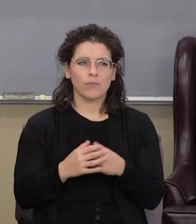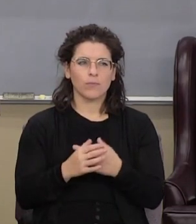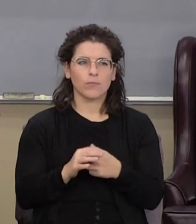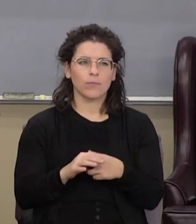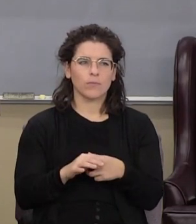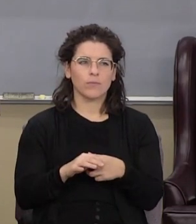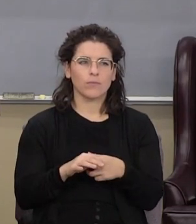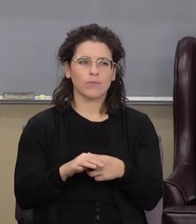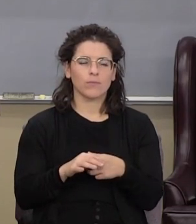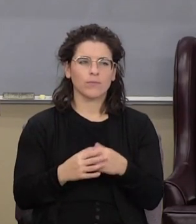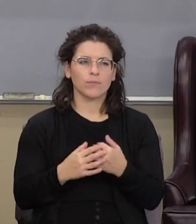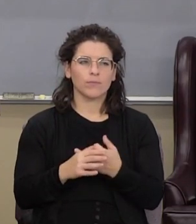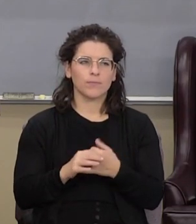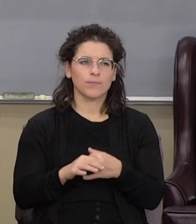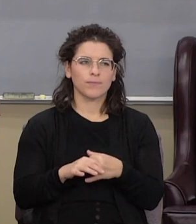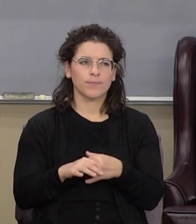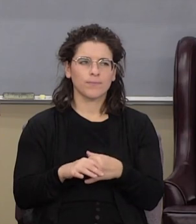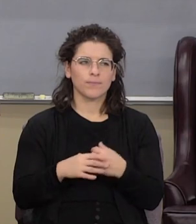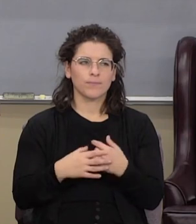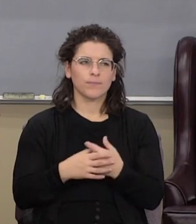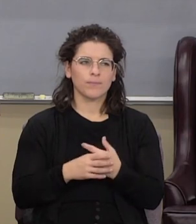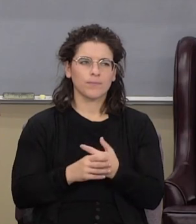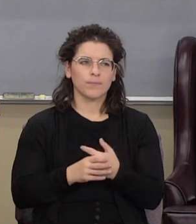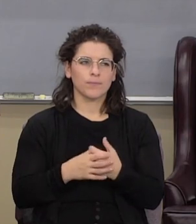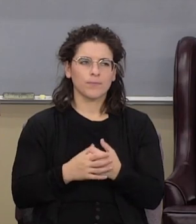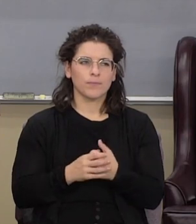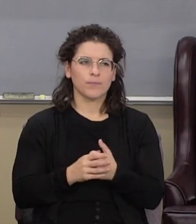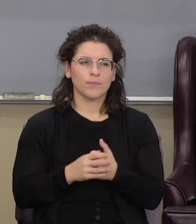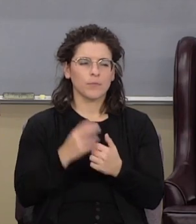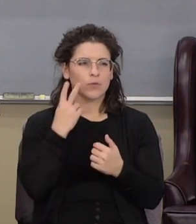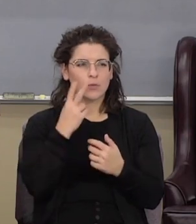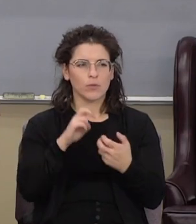and see the problem starts out where he's proud